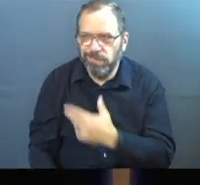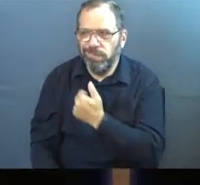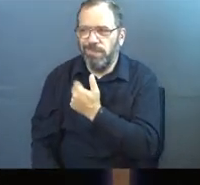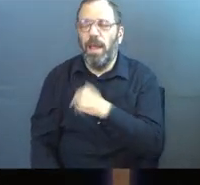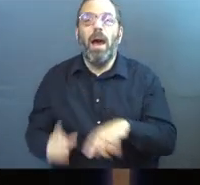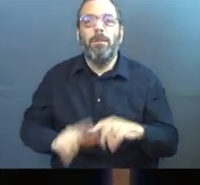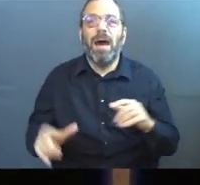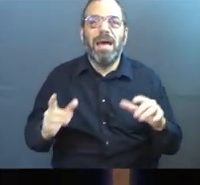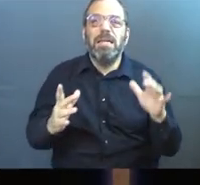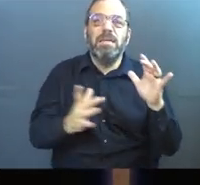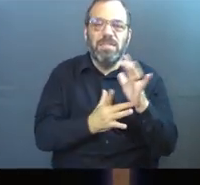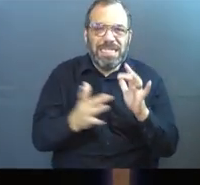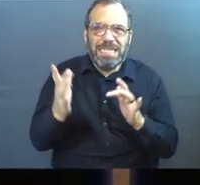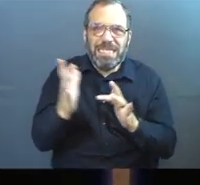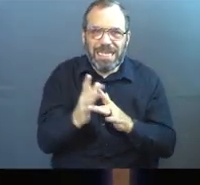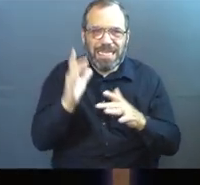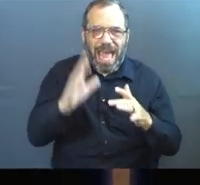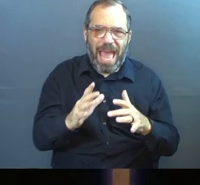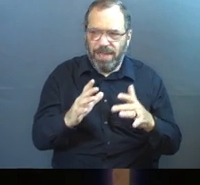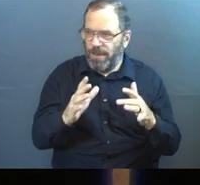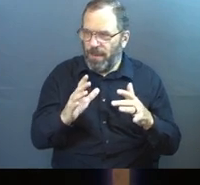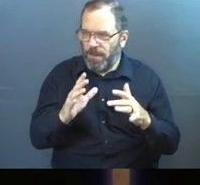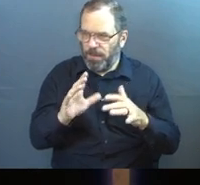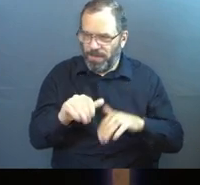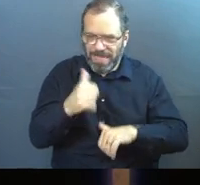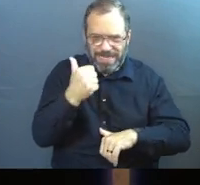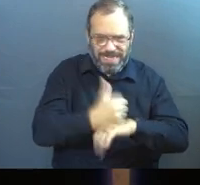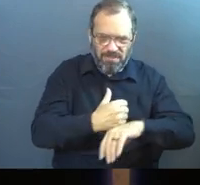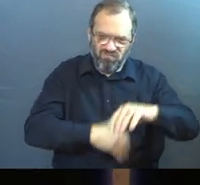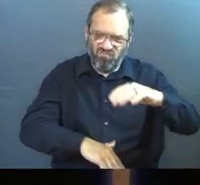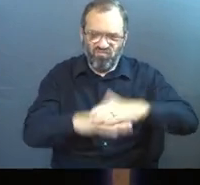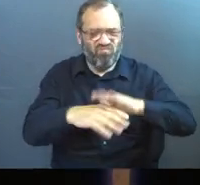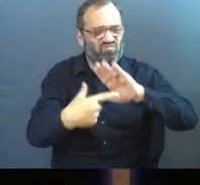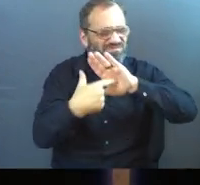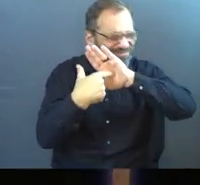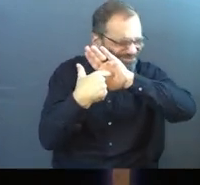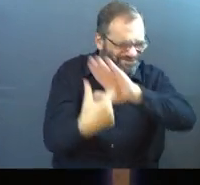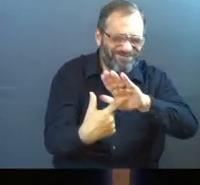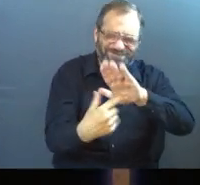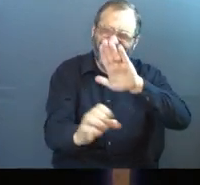But our savior, our Lord had to set a maximum example.